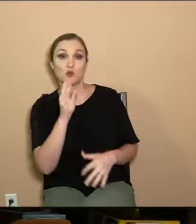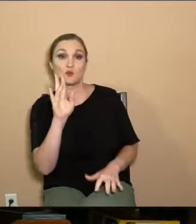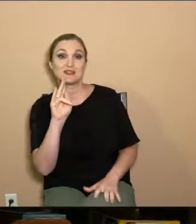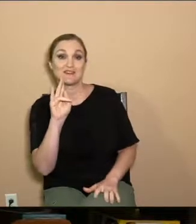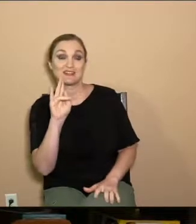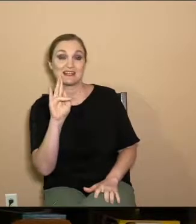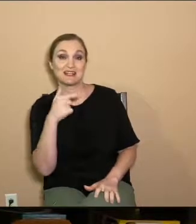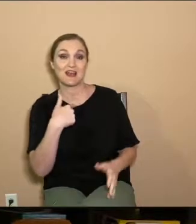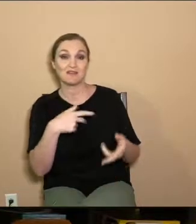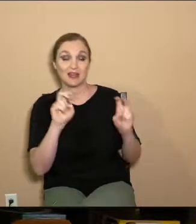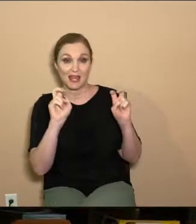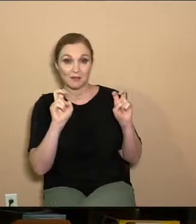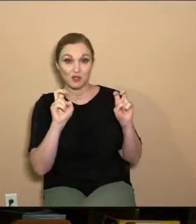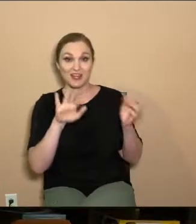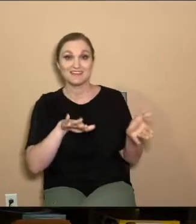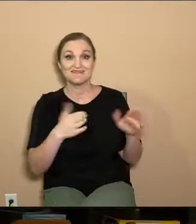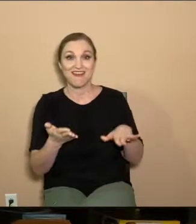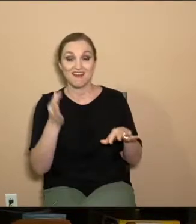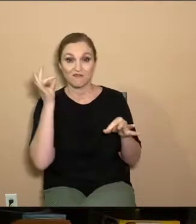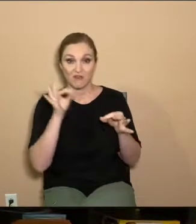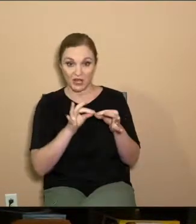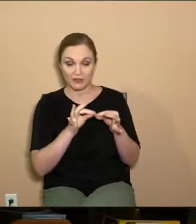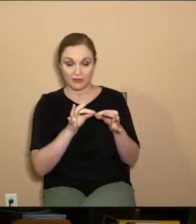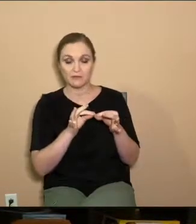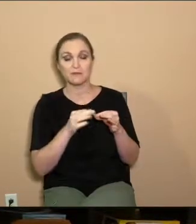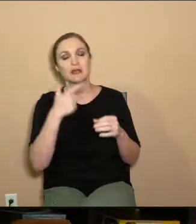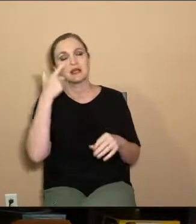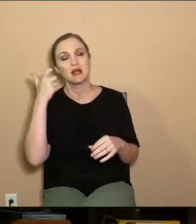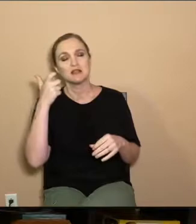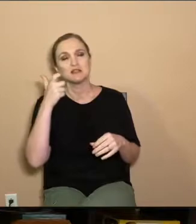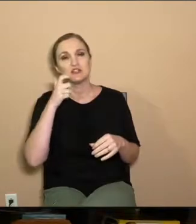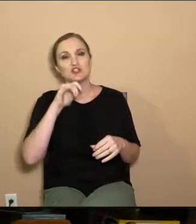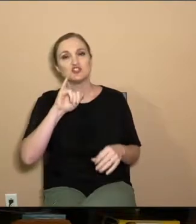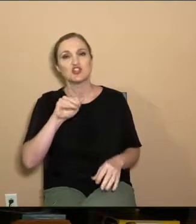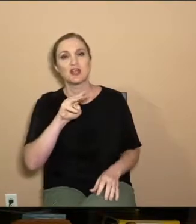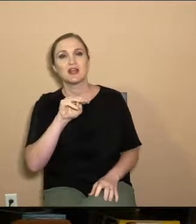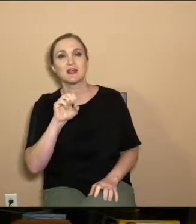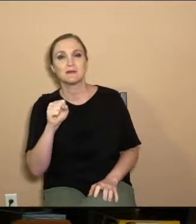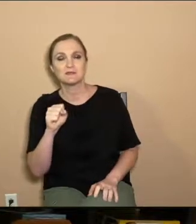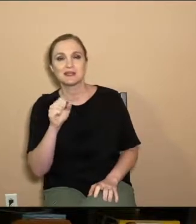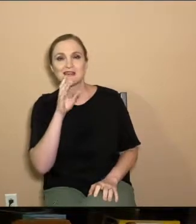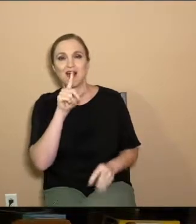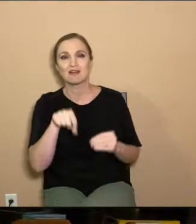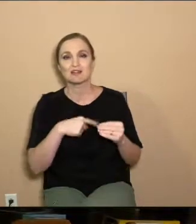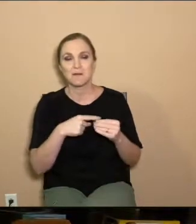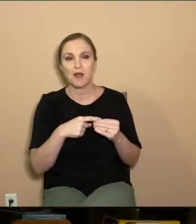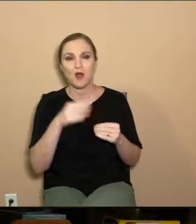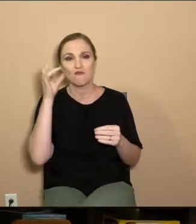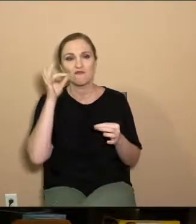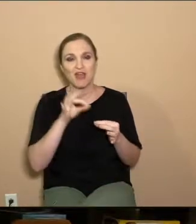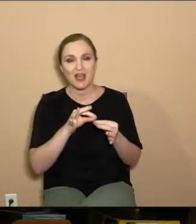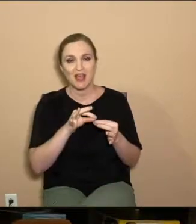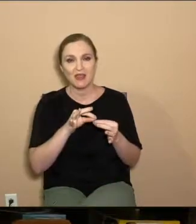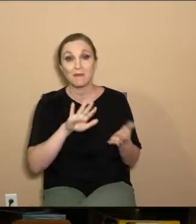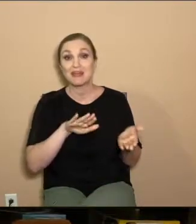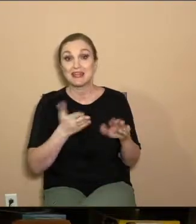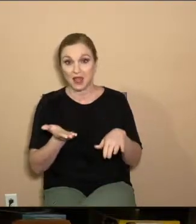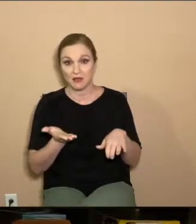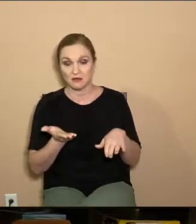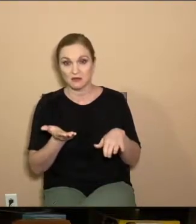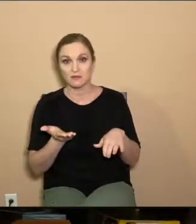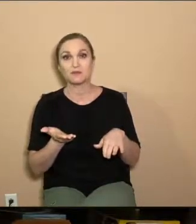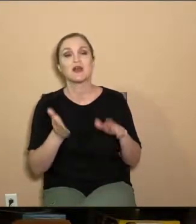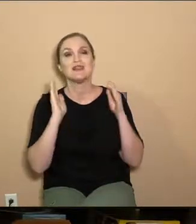I have labeled as dead faith, because James talks about faith being dead.